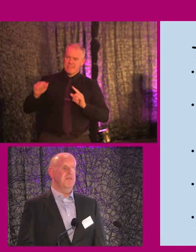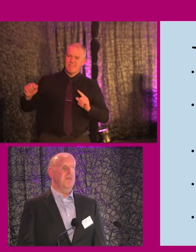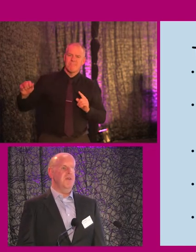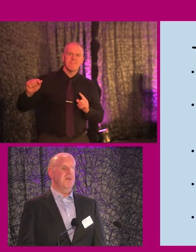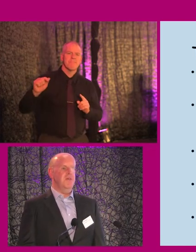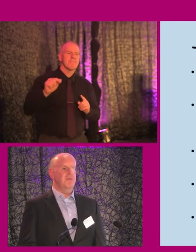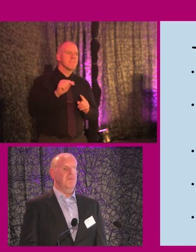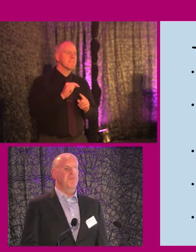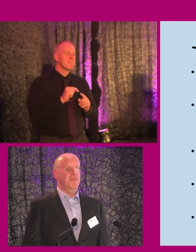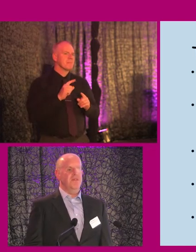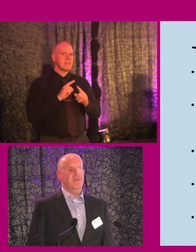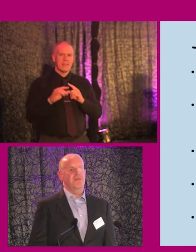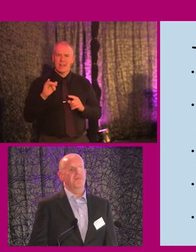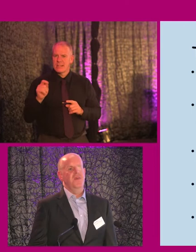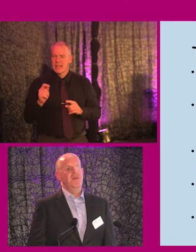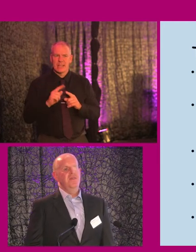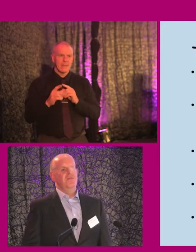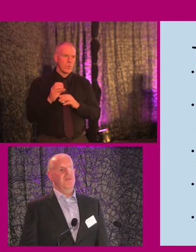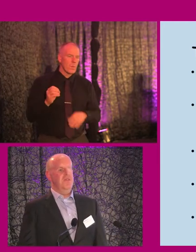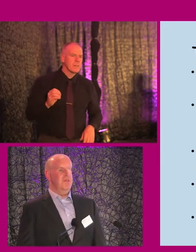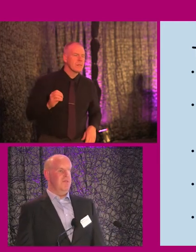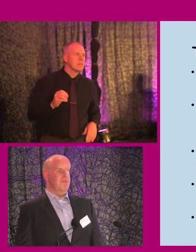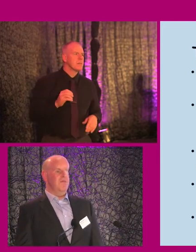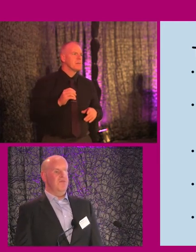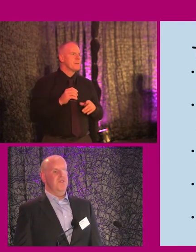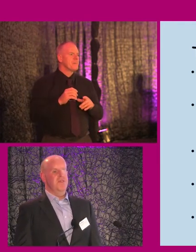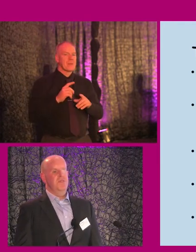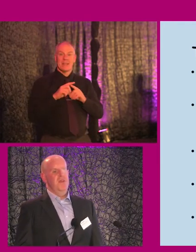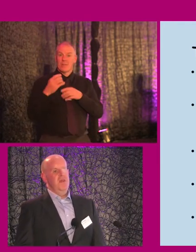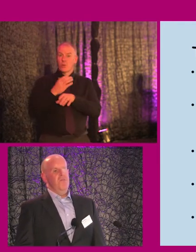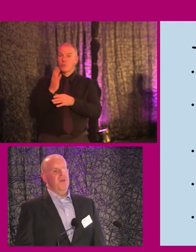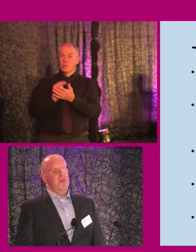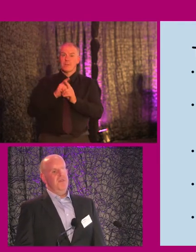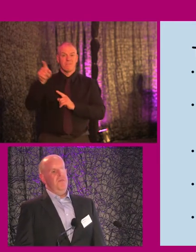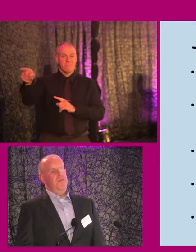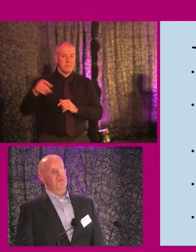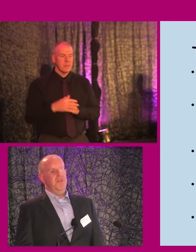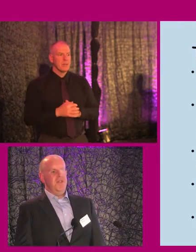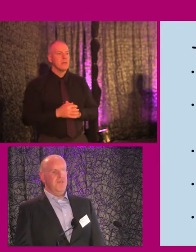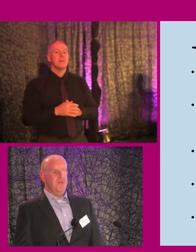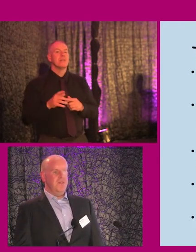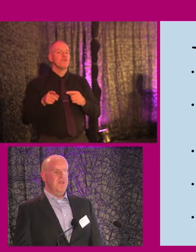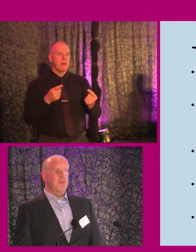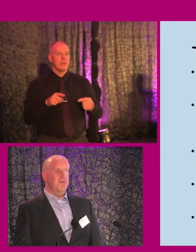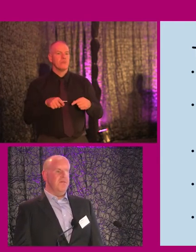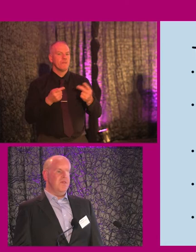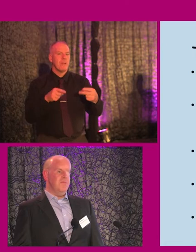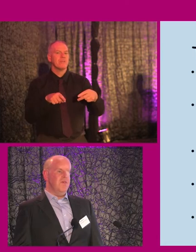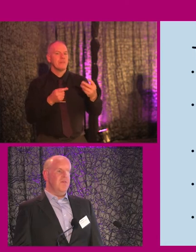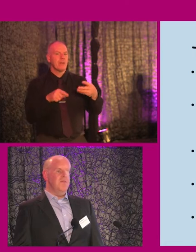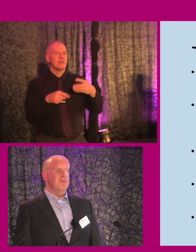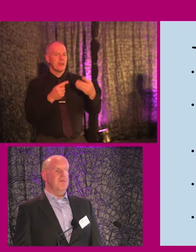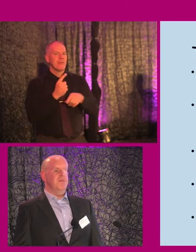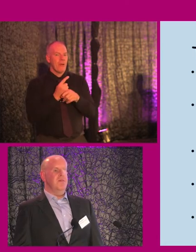different IT companies and, you know, different, even different countries at times where there was challenges all the time. You know, I facing